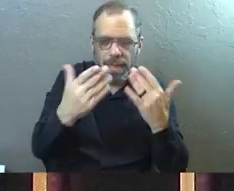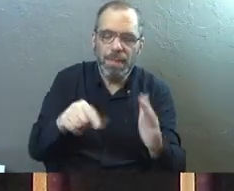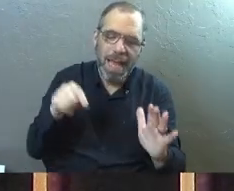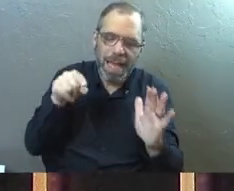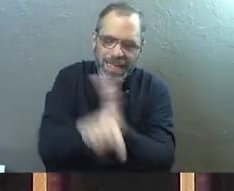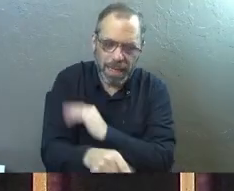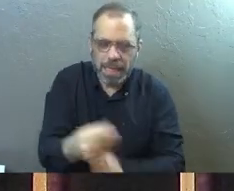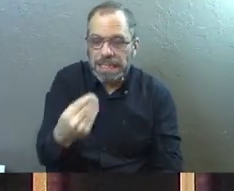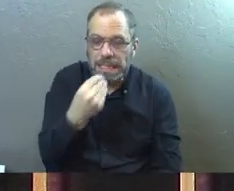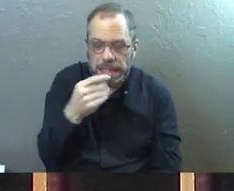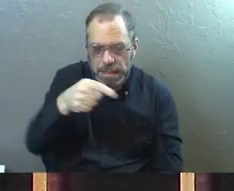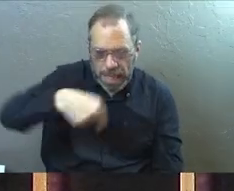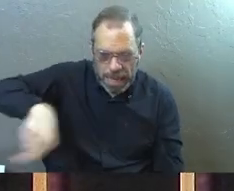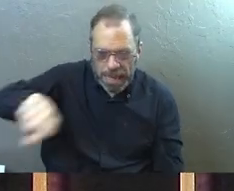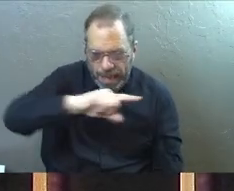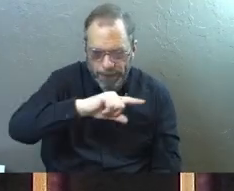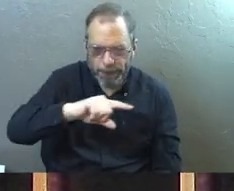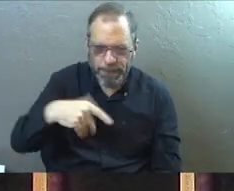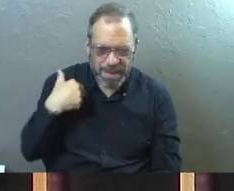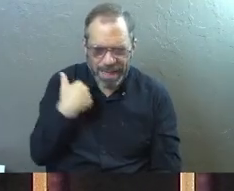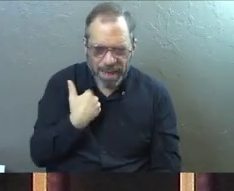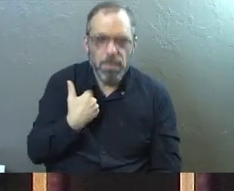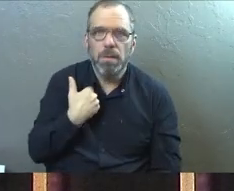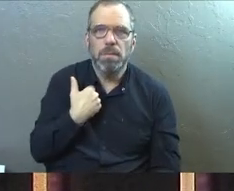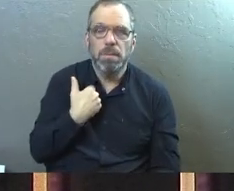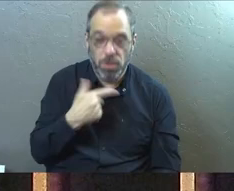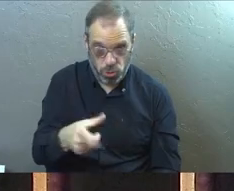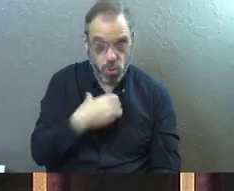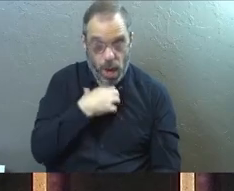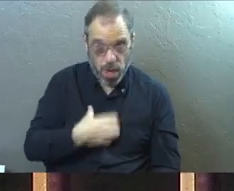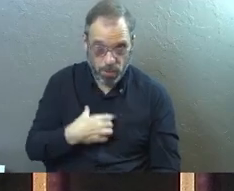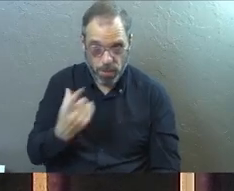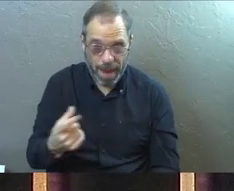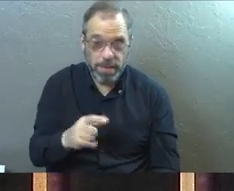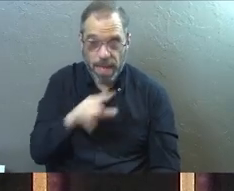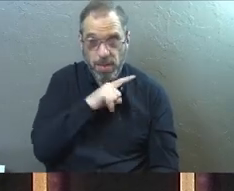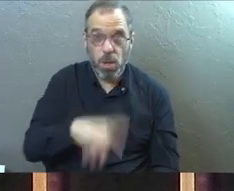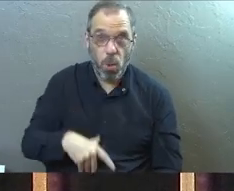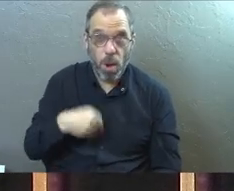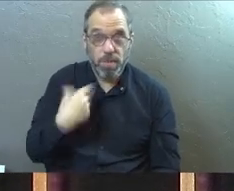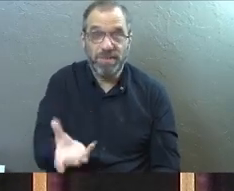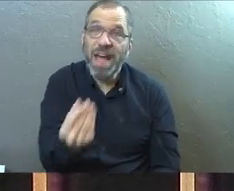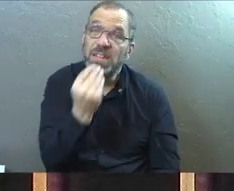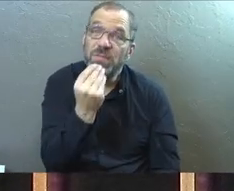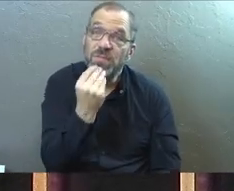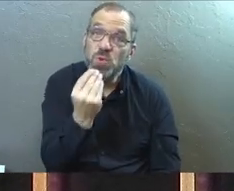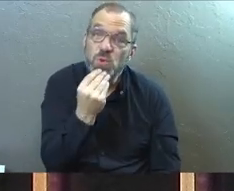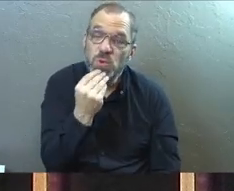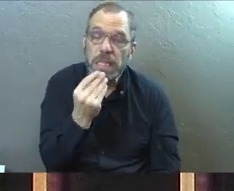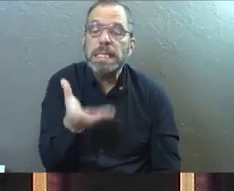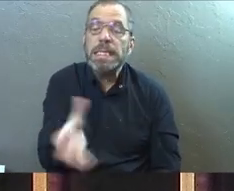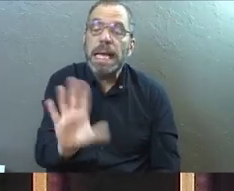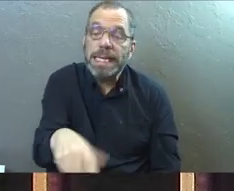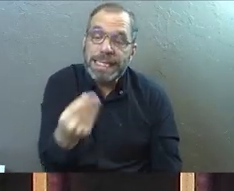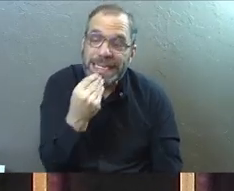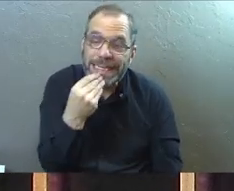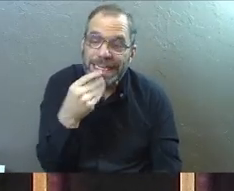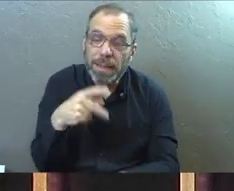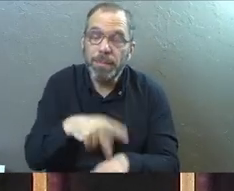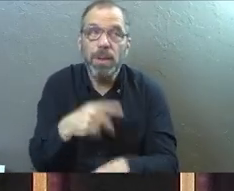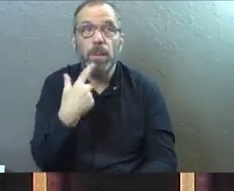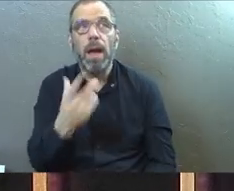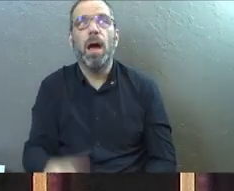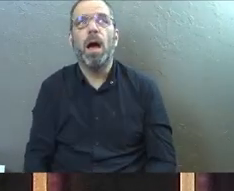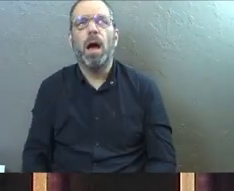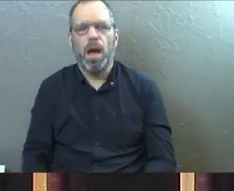kill and eat them. All right? So some food, you're very hungry and the Lord literally provides some food for you and says, eat. And how does Peter